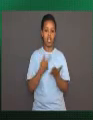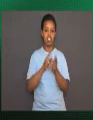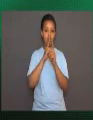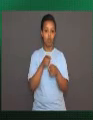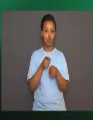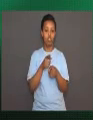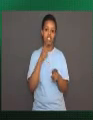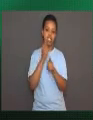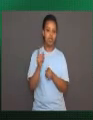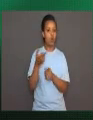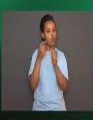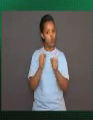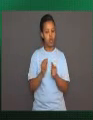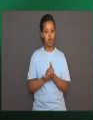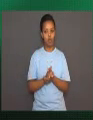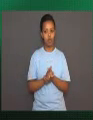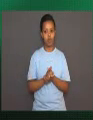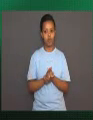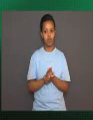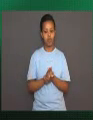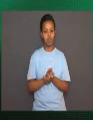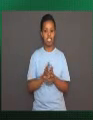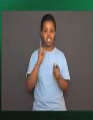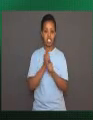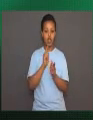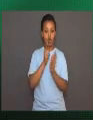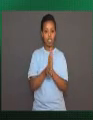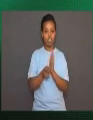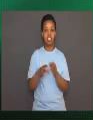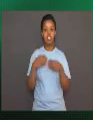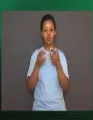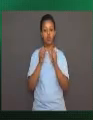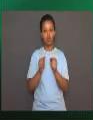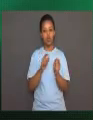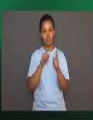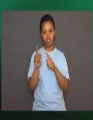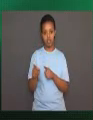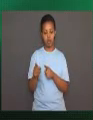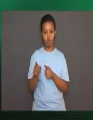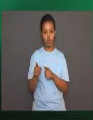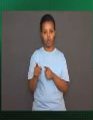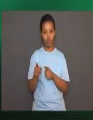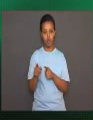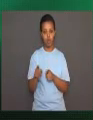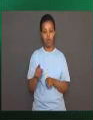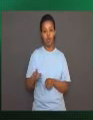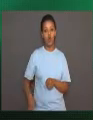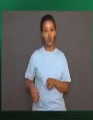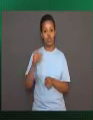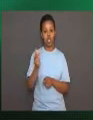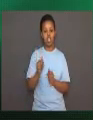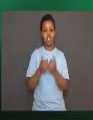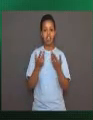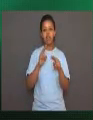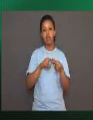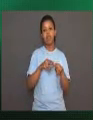correct. A correct example you could have said would be a dog learning how to sit.